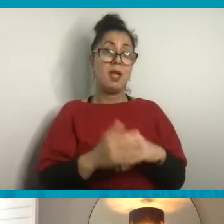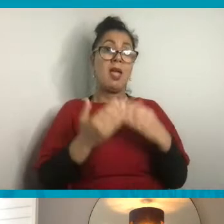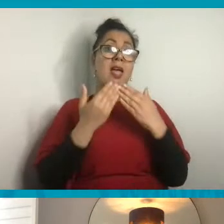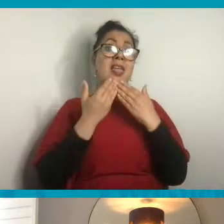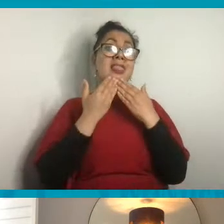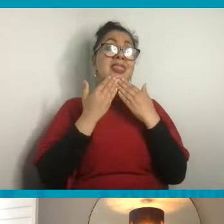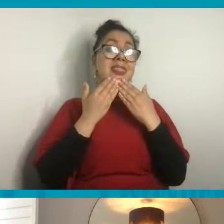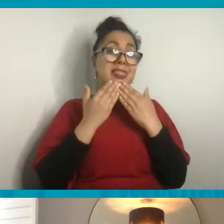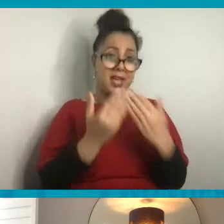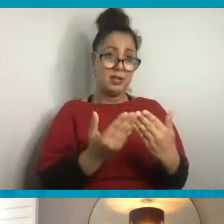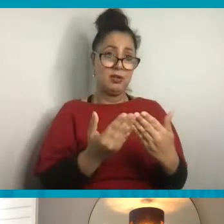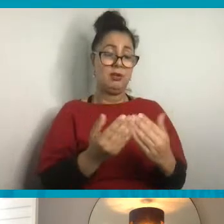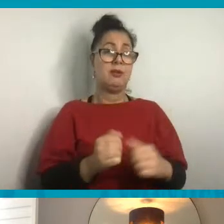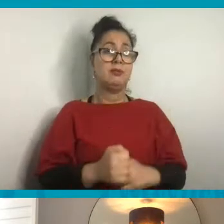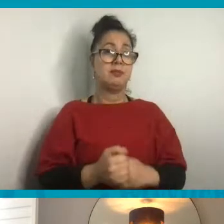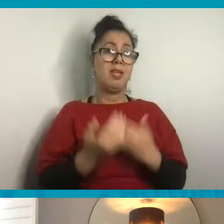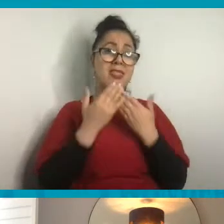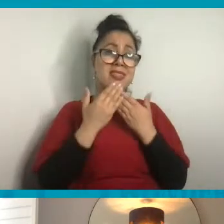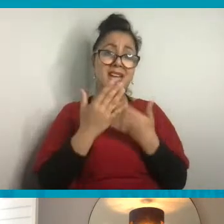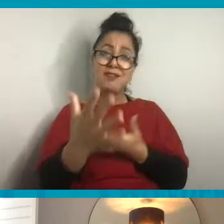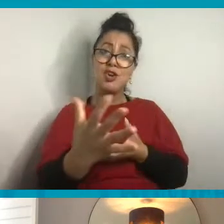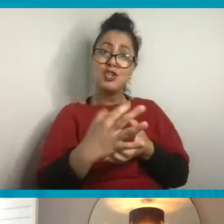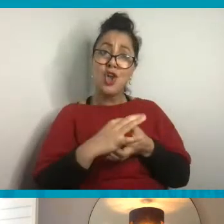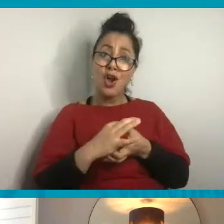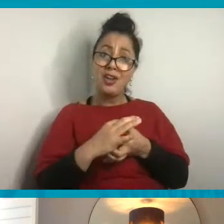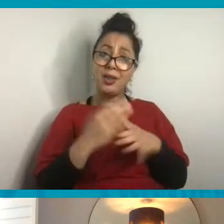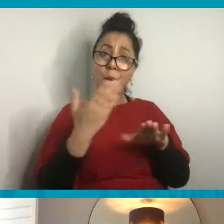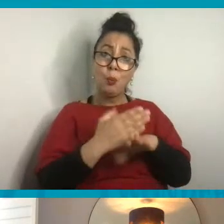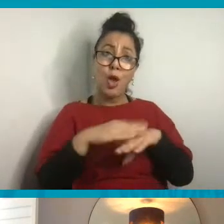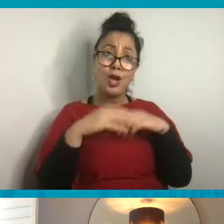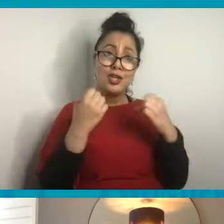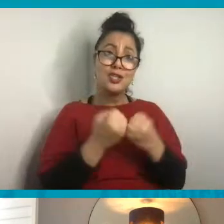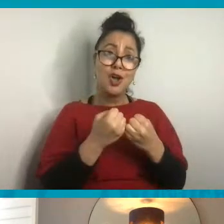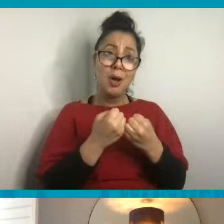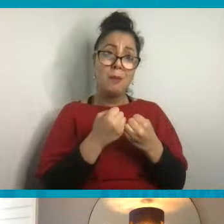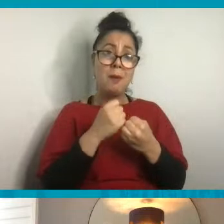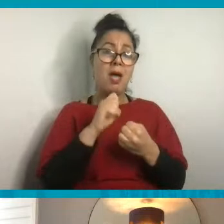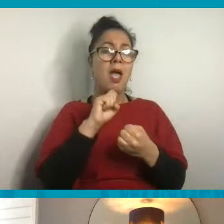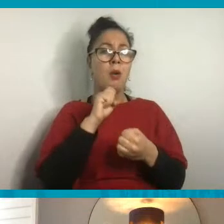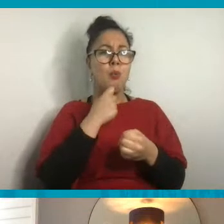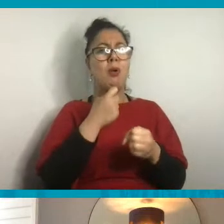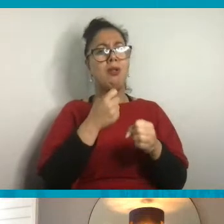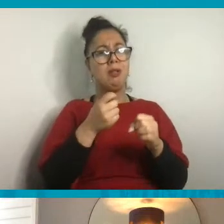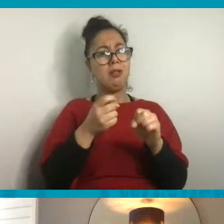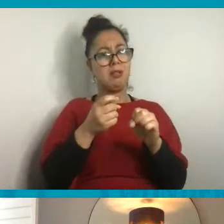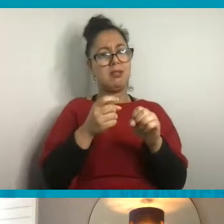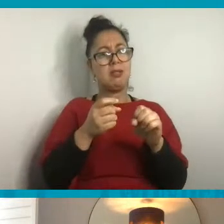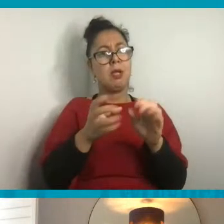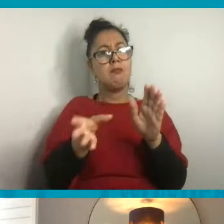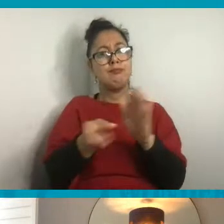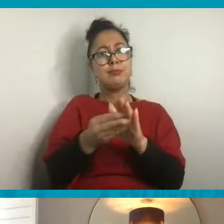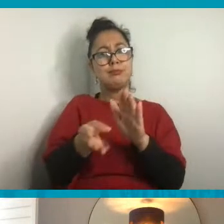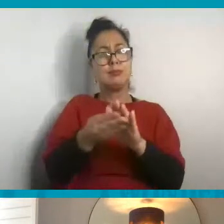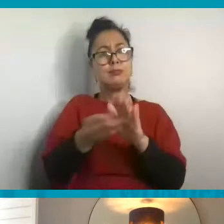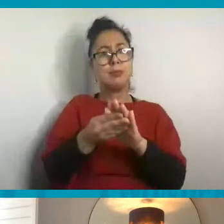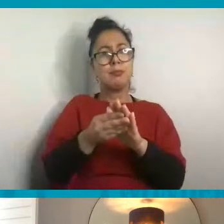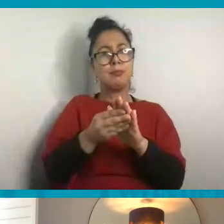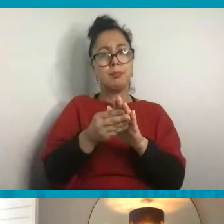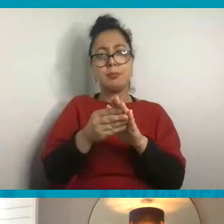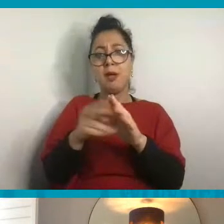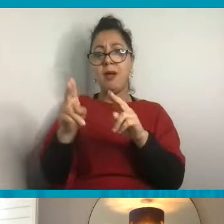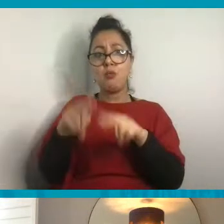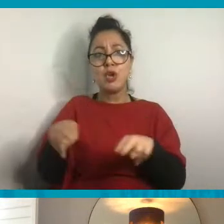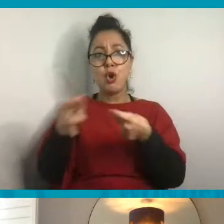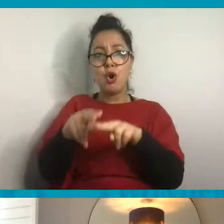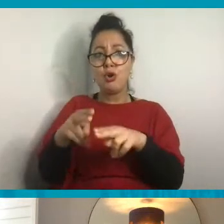Thanks for joining our workshop. And a recording of it will be available for you here